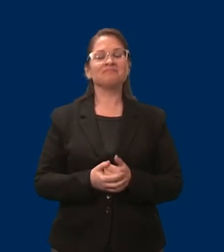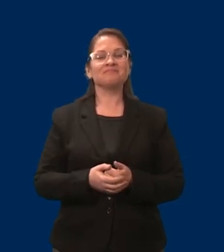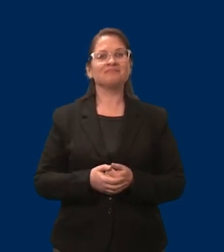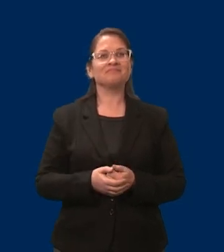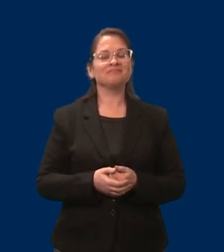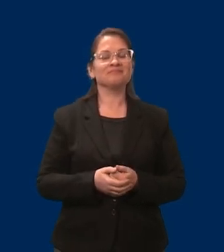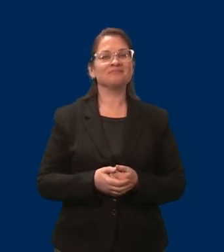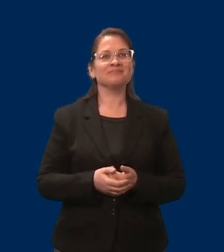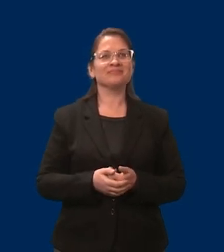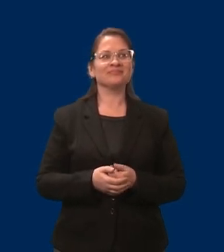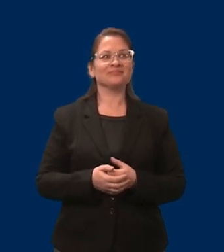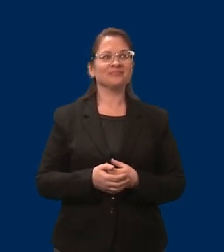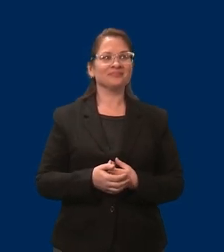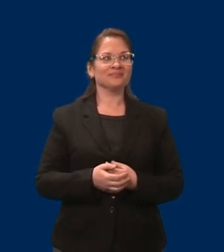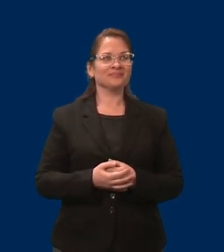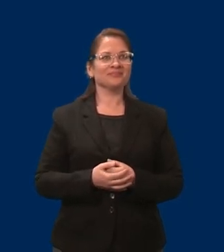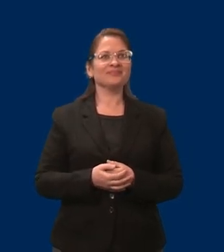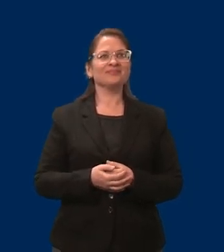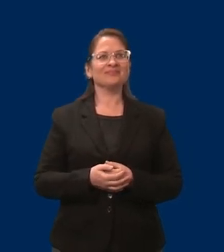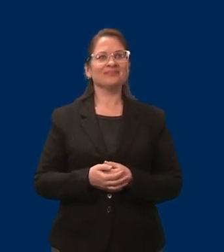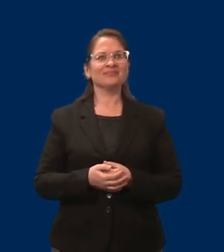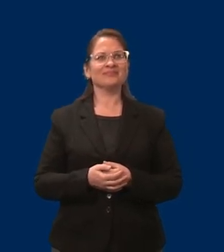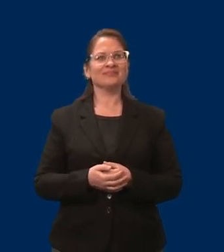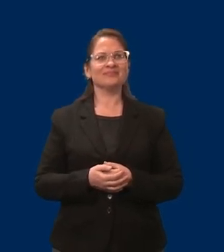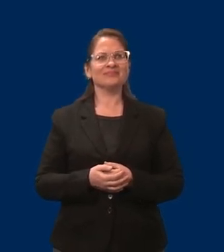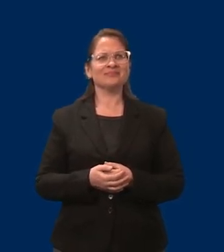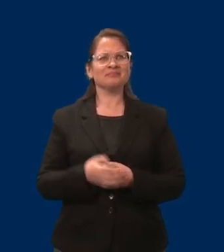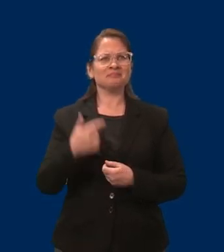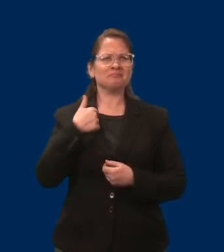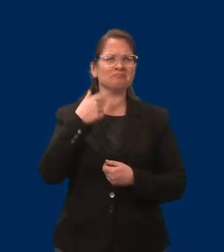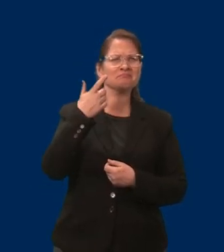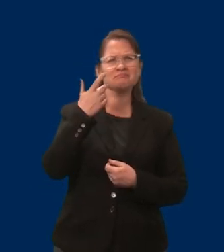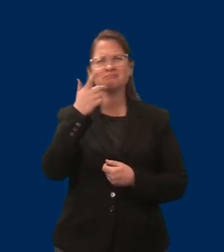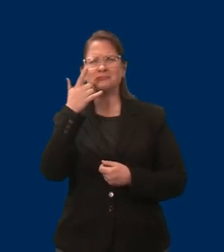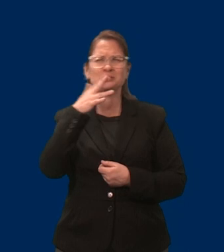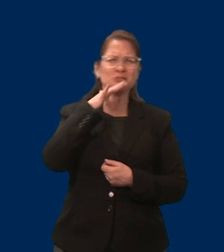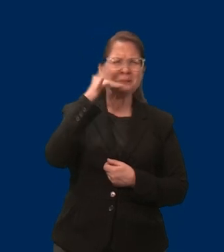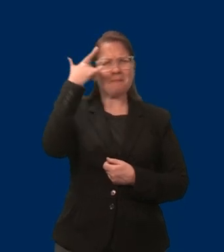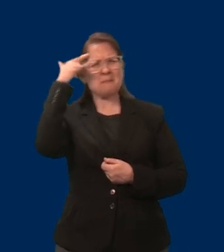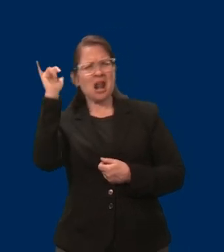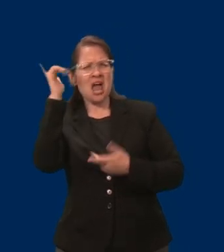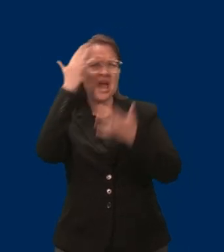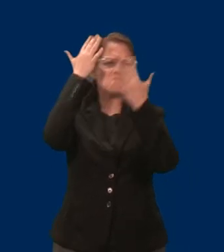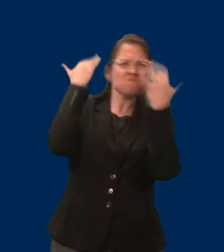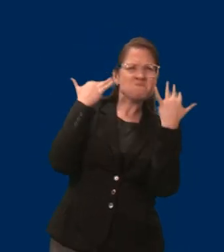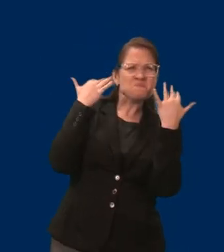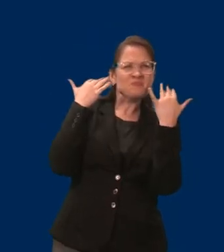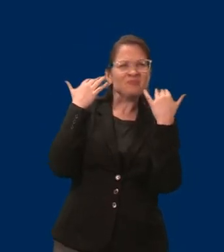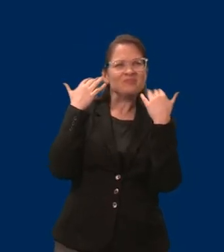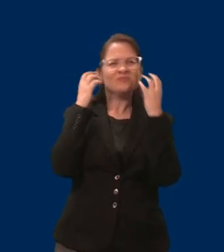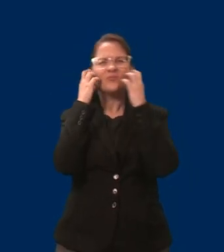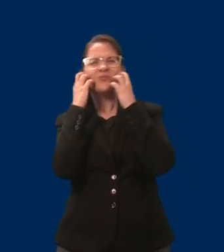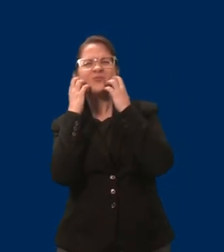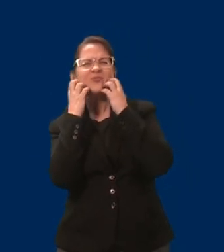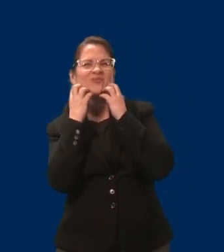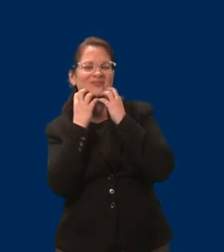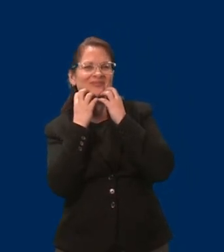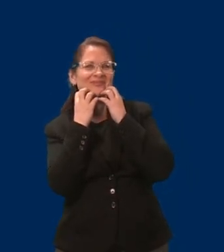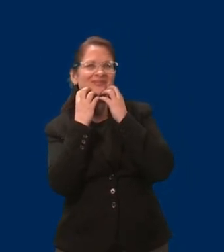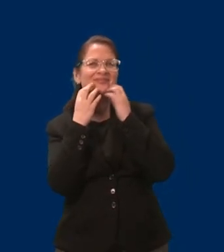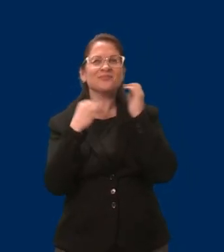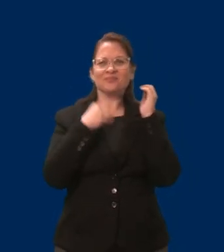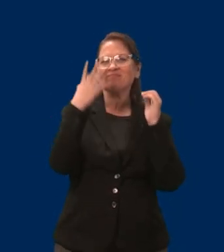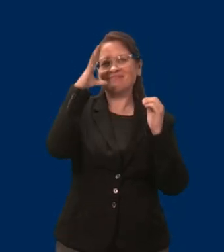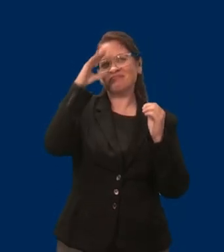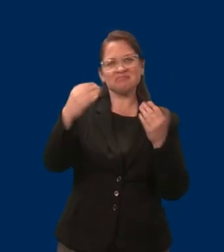I think I'm blonde. I'm kind of a dirty blonde, white guy, rough beard, short beard, with a